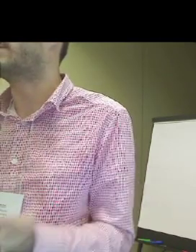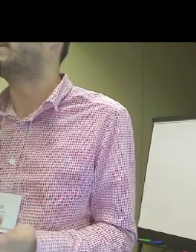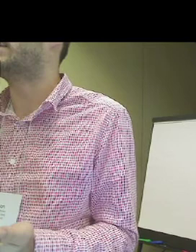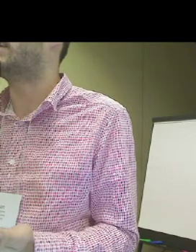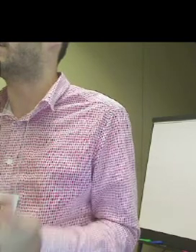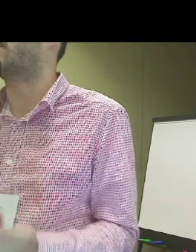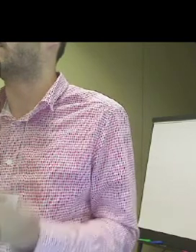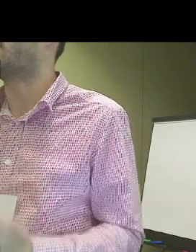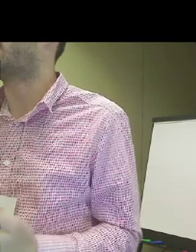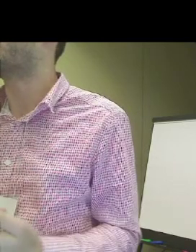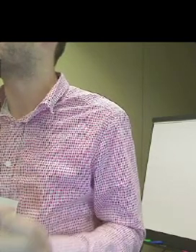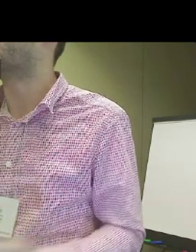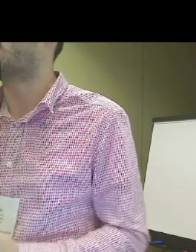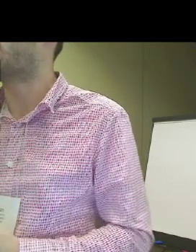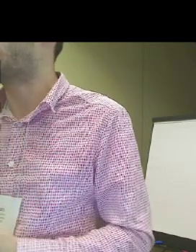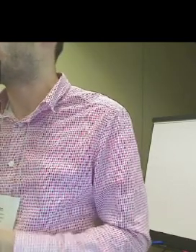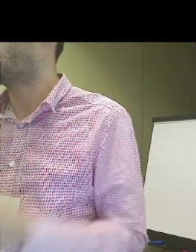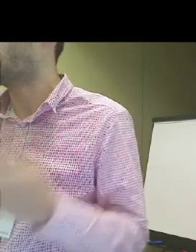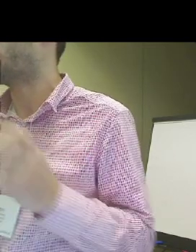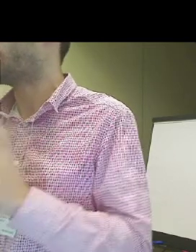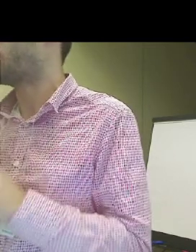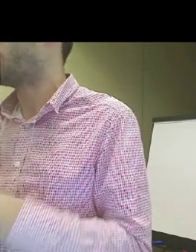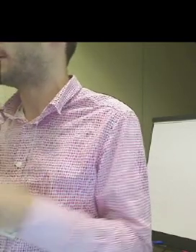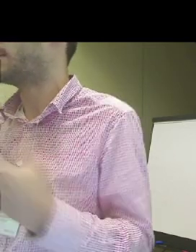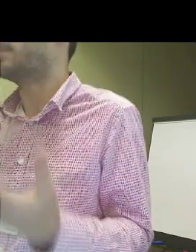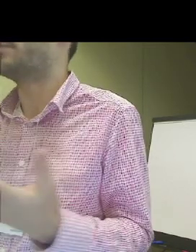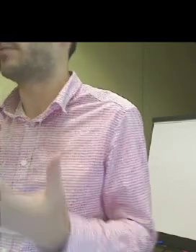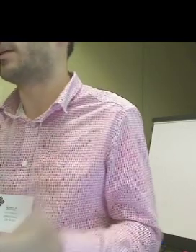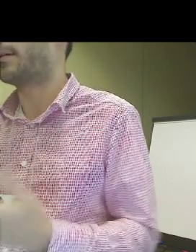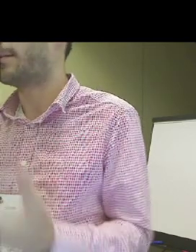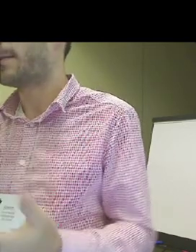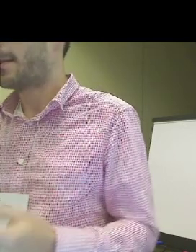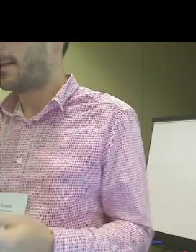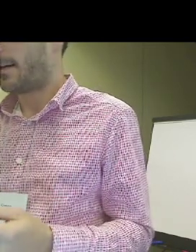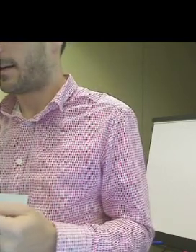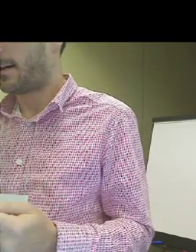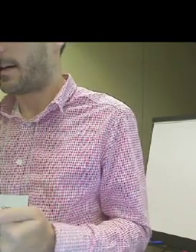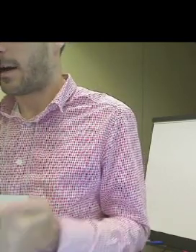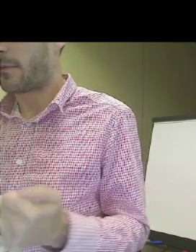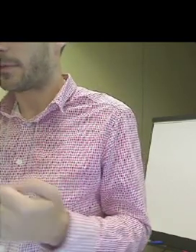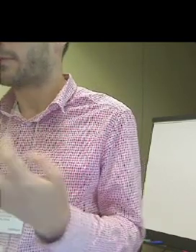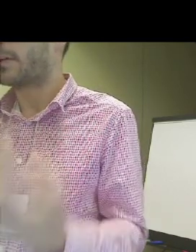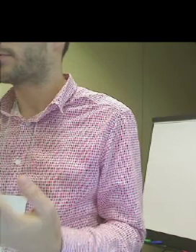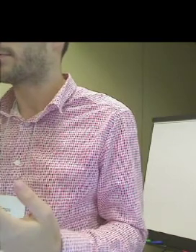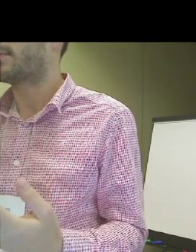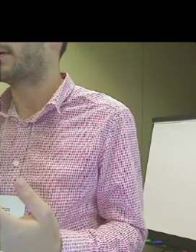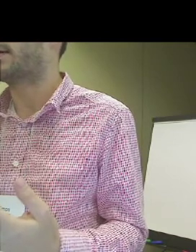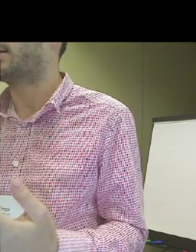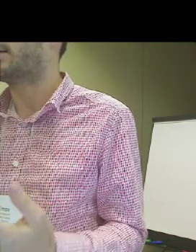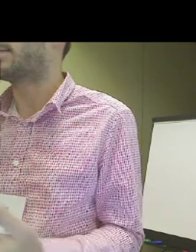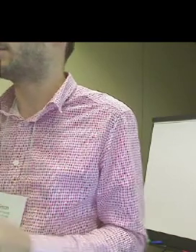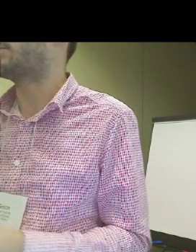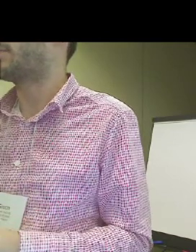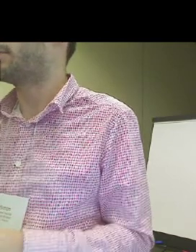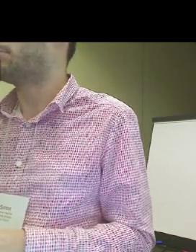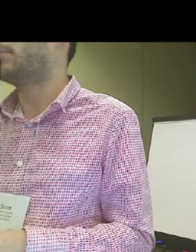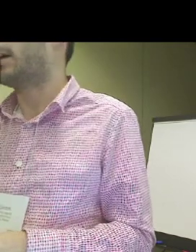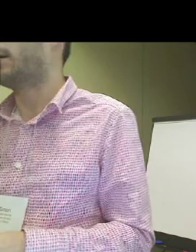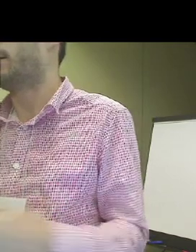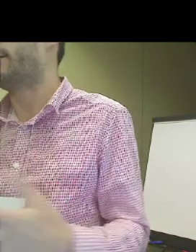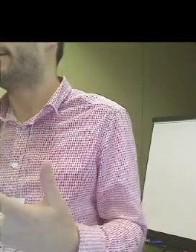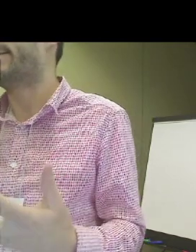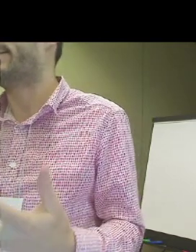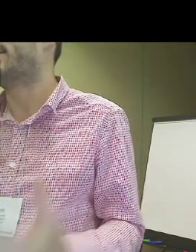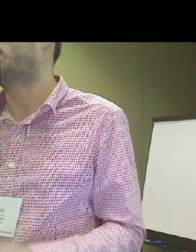creativity under constraints, which is really a way of creative, of innovation. And it's not about